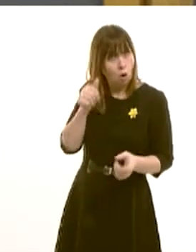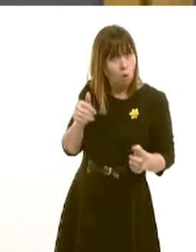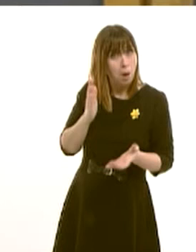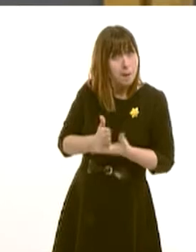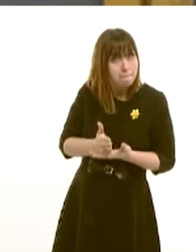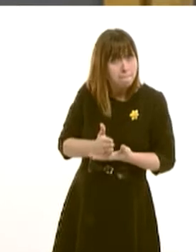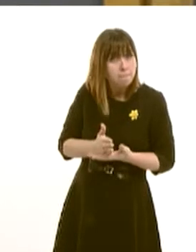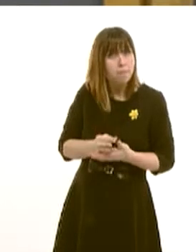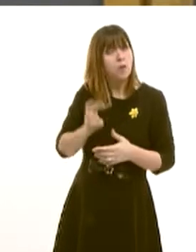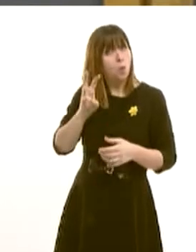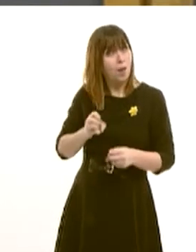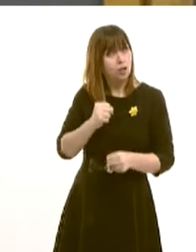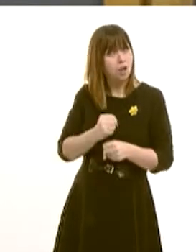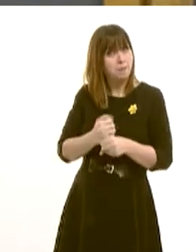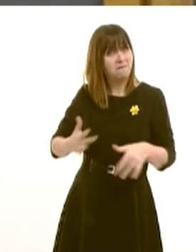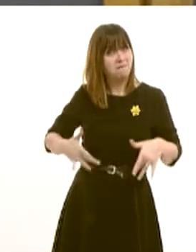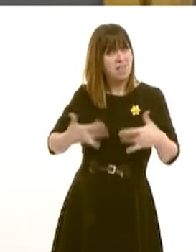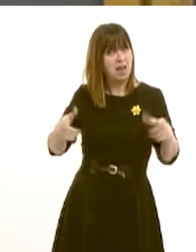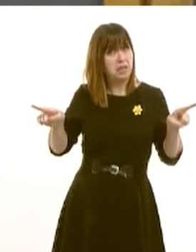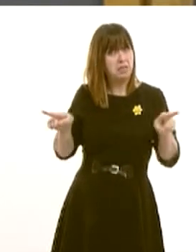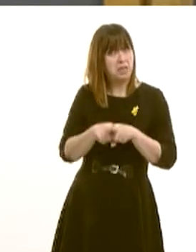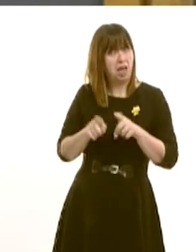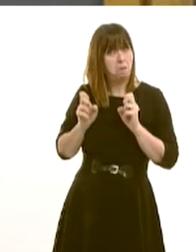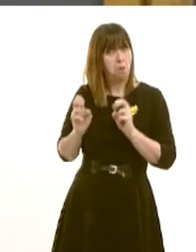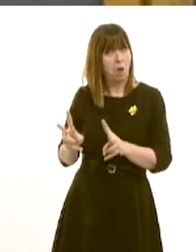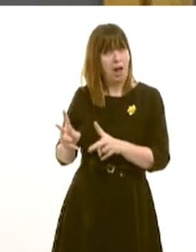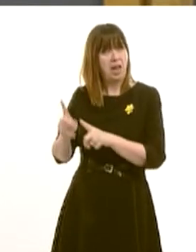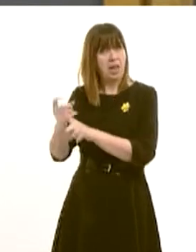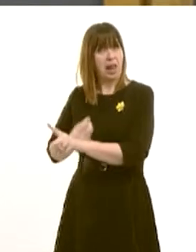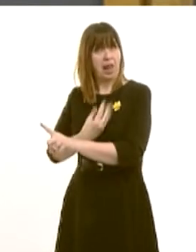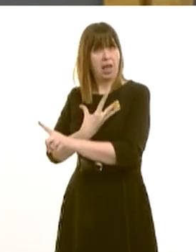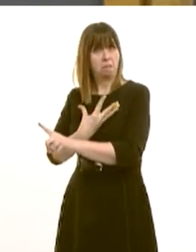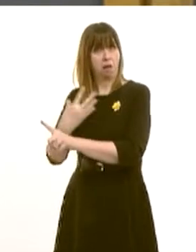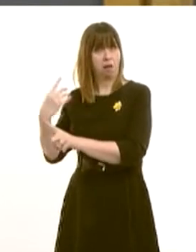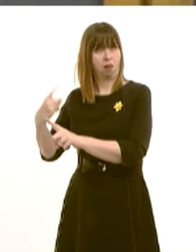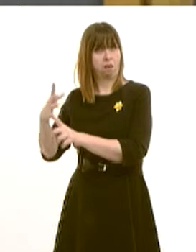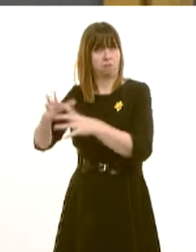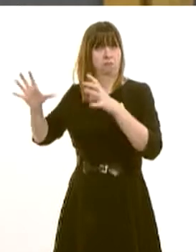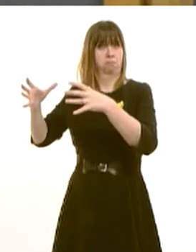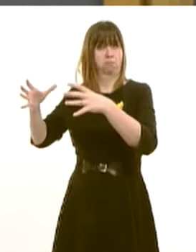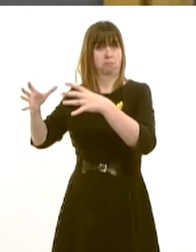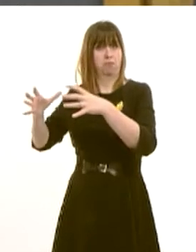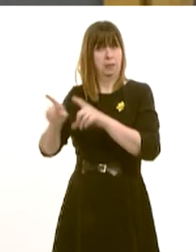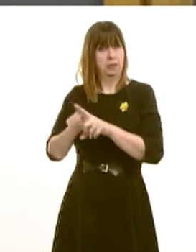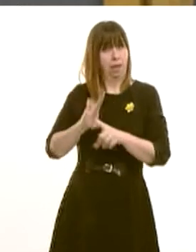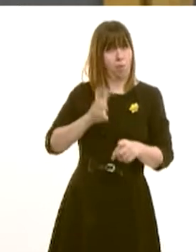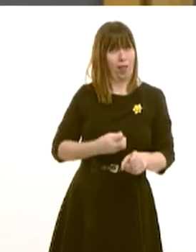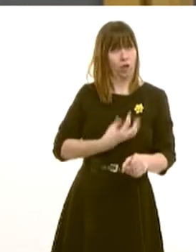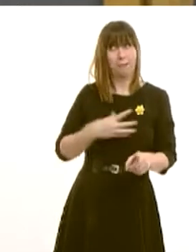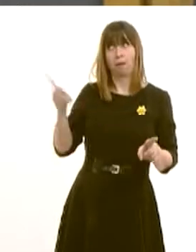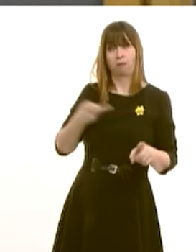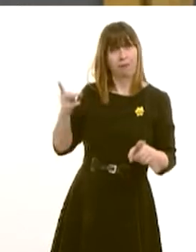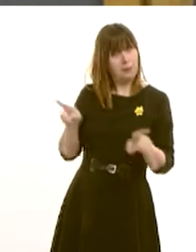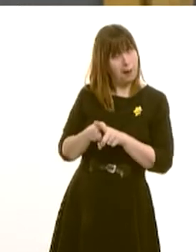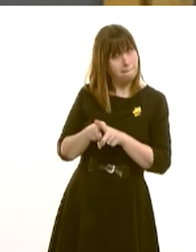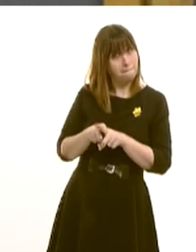Government is the same as the current position of the Labour Party? And if it is one position, can you